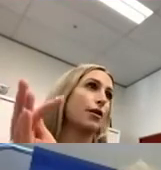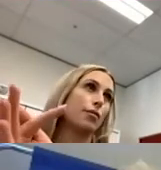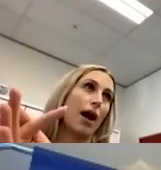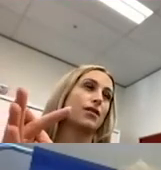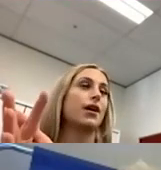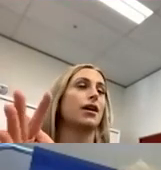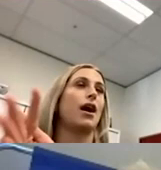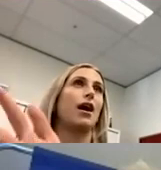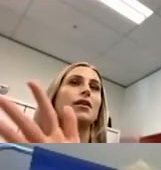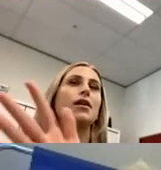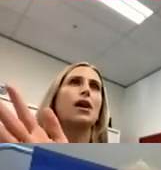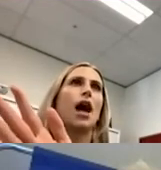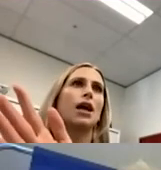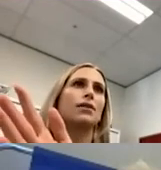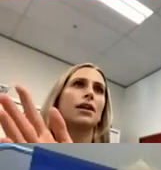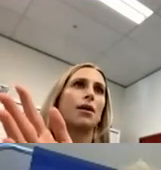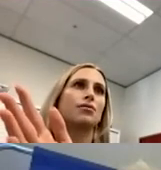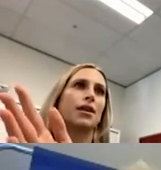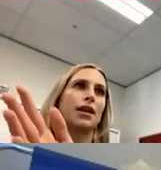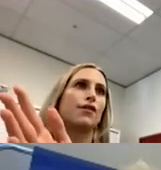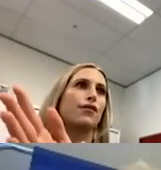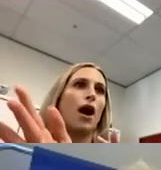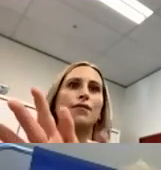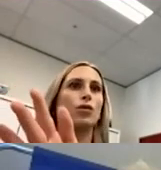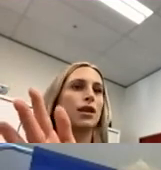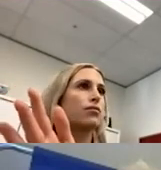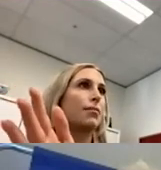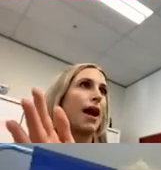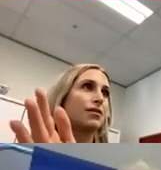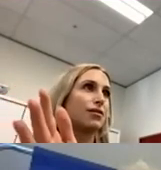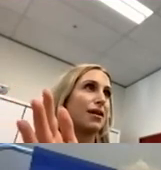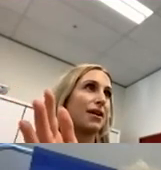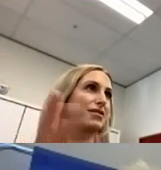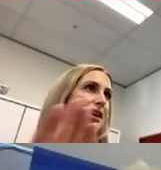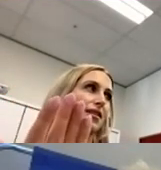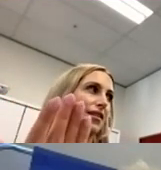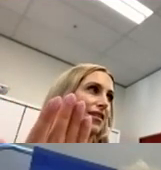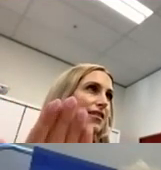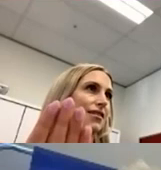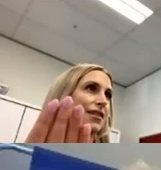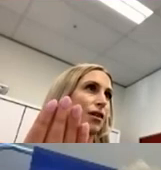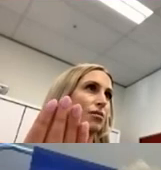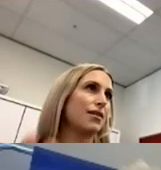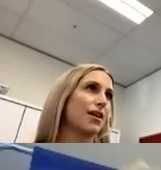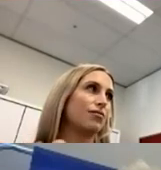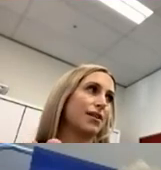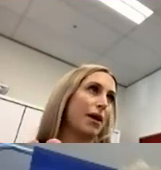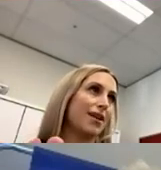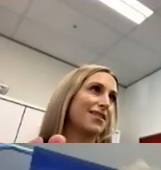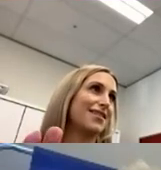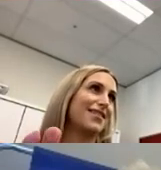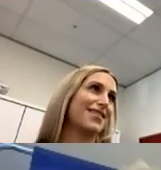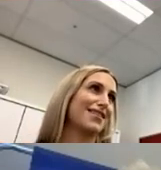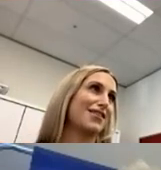legacy of all the people, you know, the NDIS sticks on the shoulders of all of you and, you know, you are the